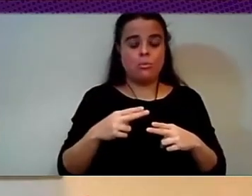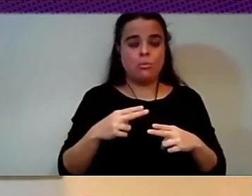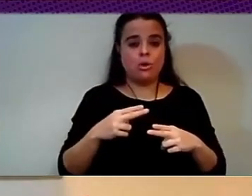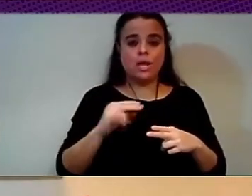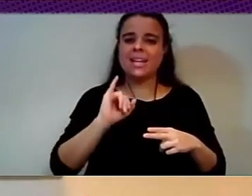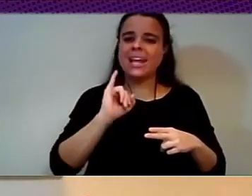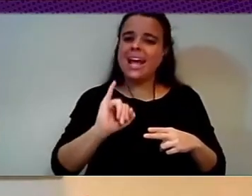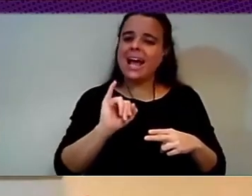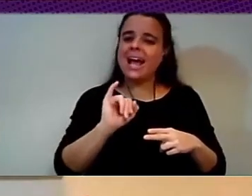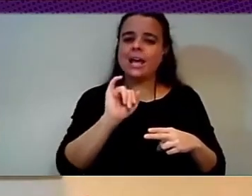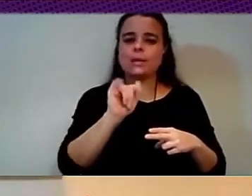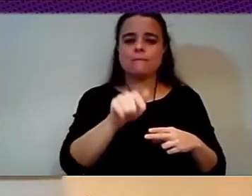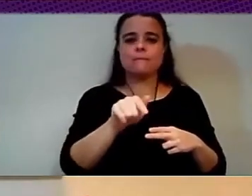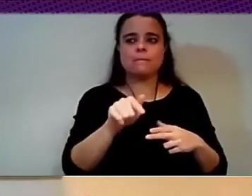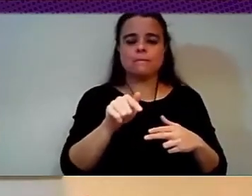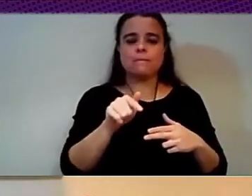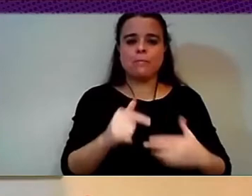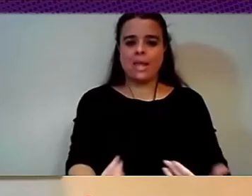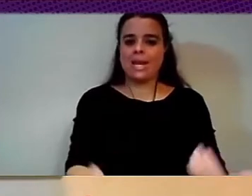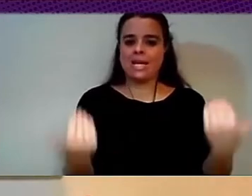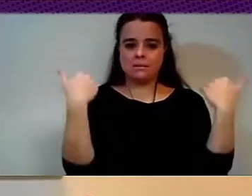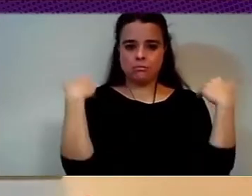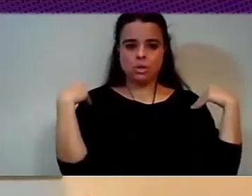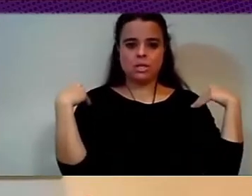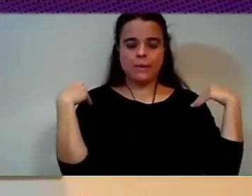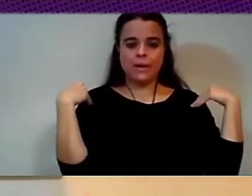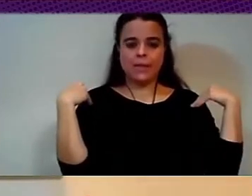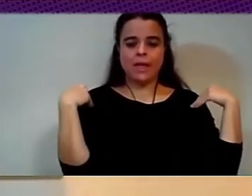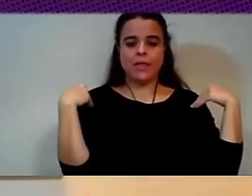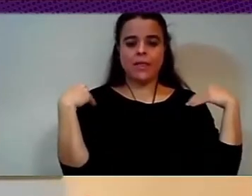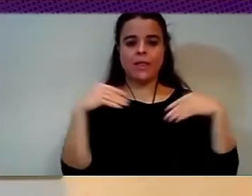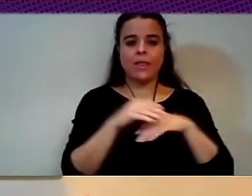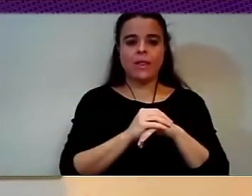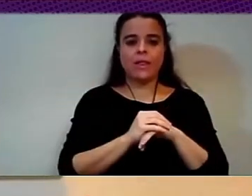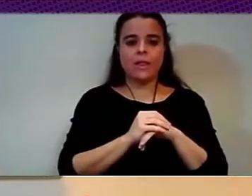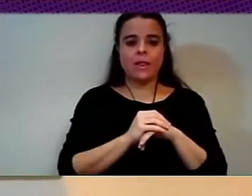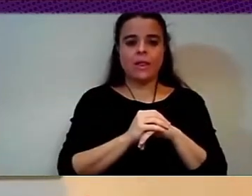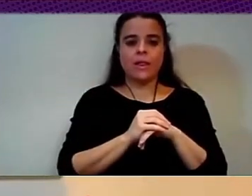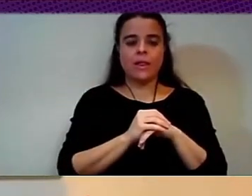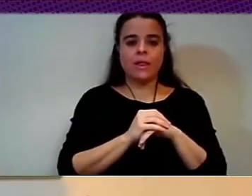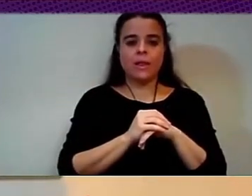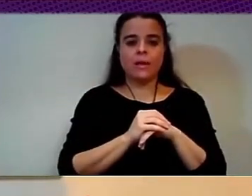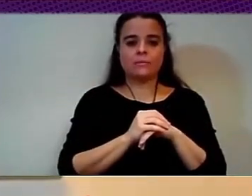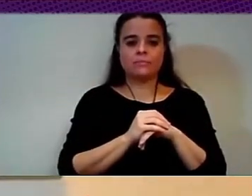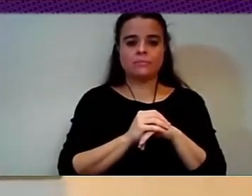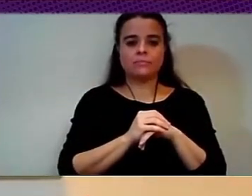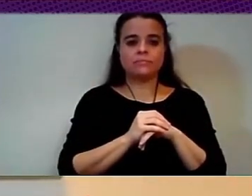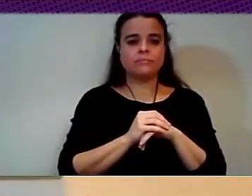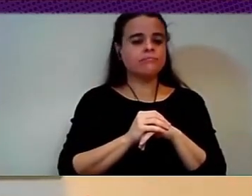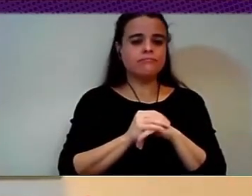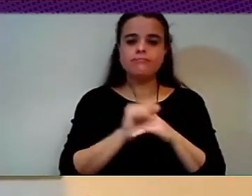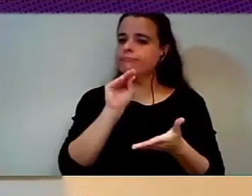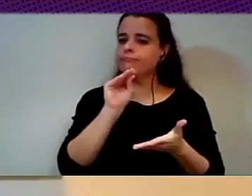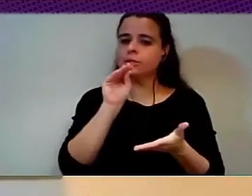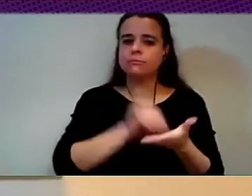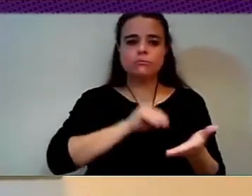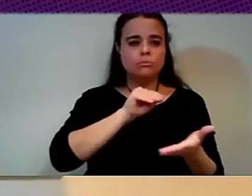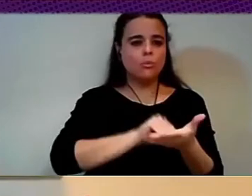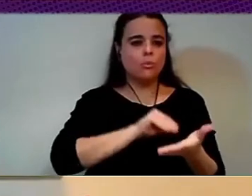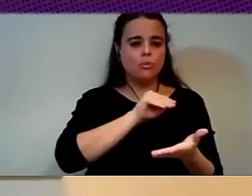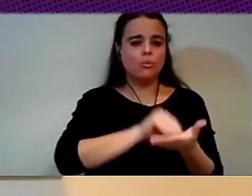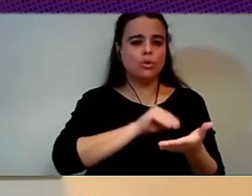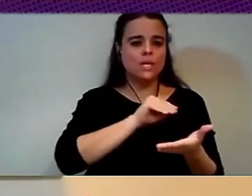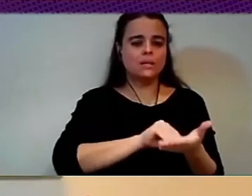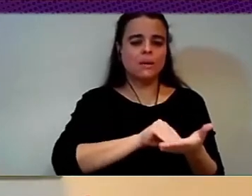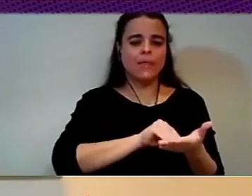about these topics and understanding. So a lot of the work has been also kind of explaining the importance and explaining